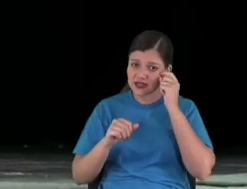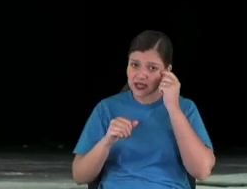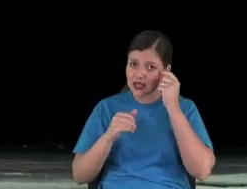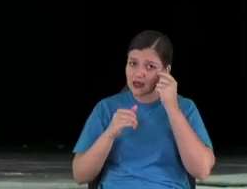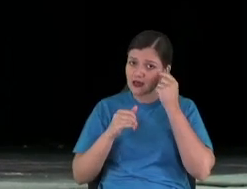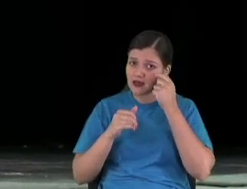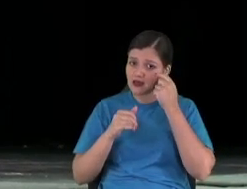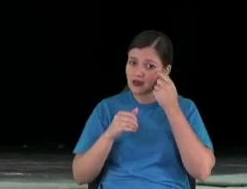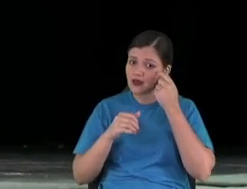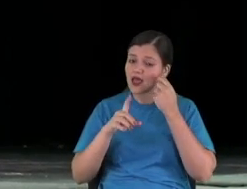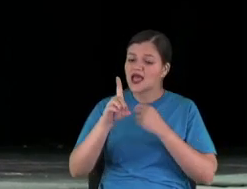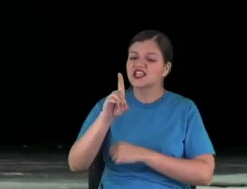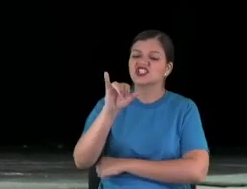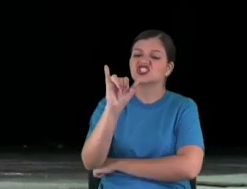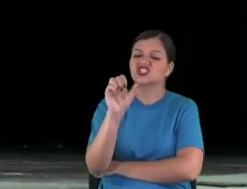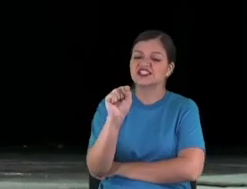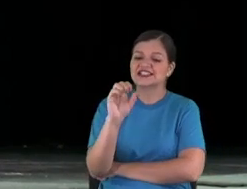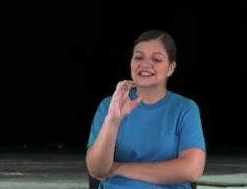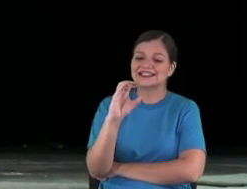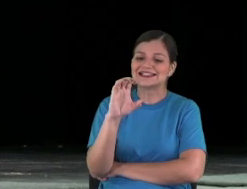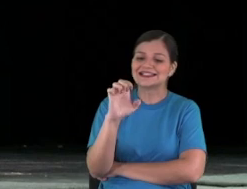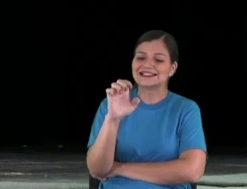You need to use..